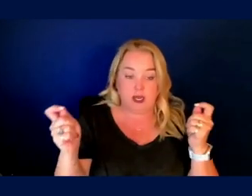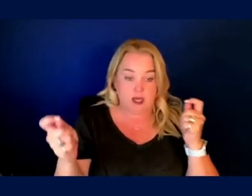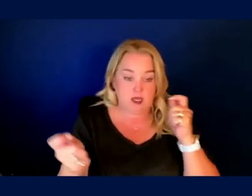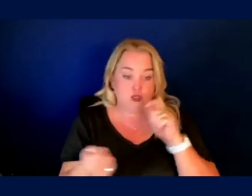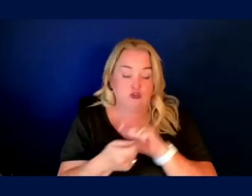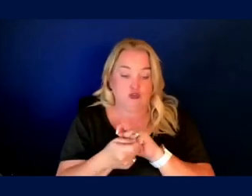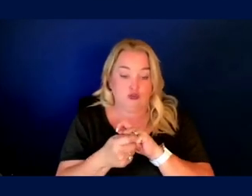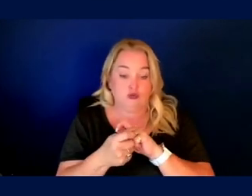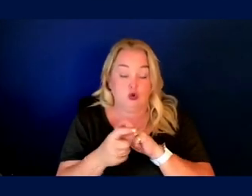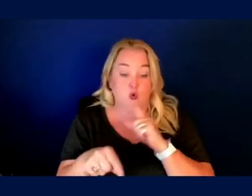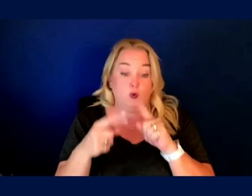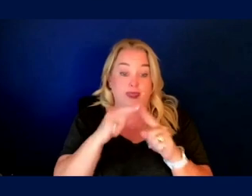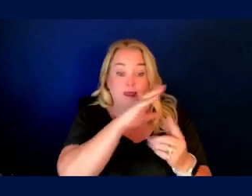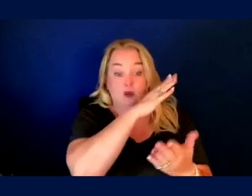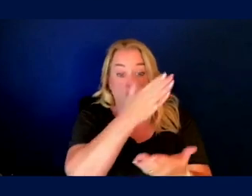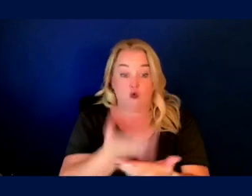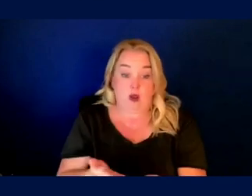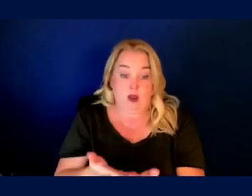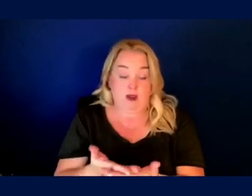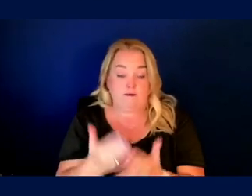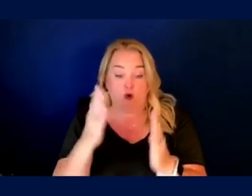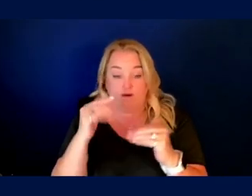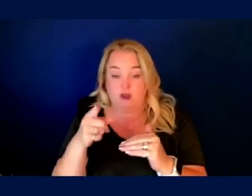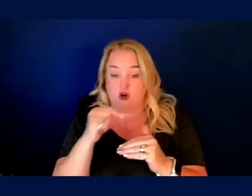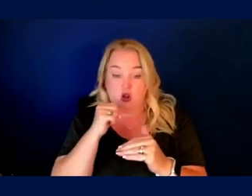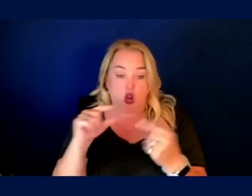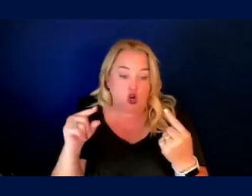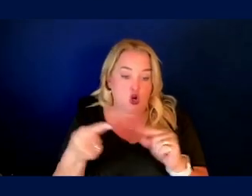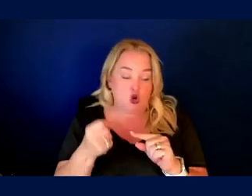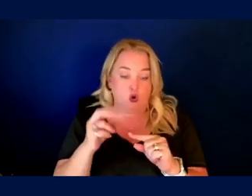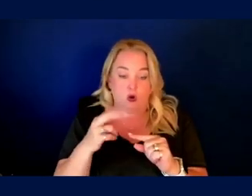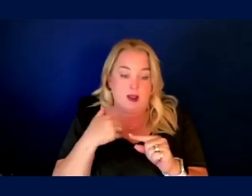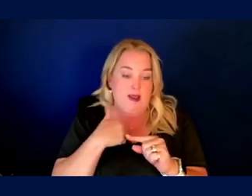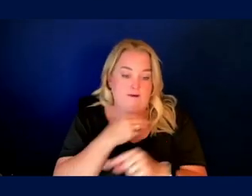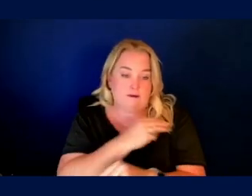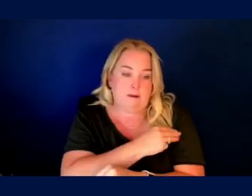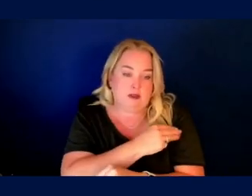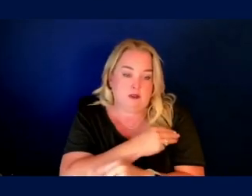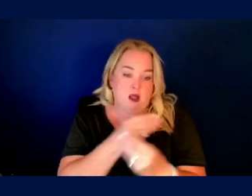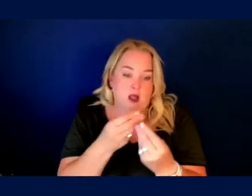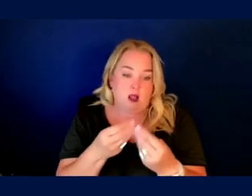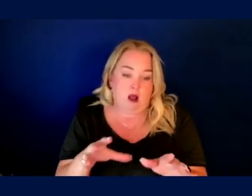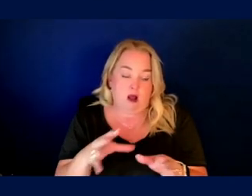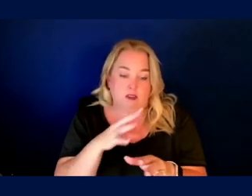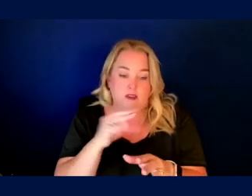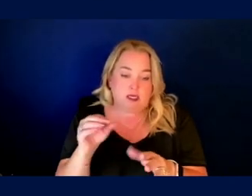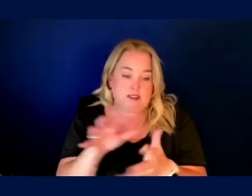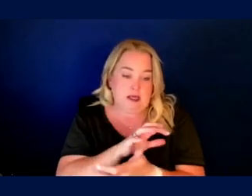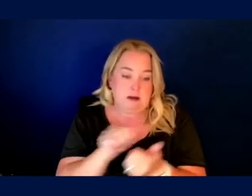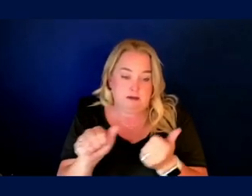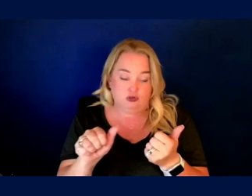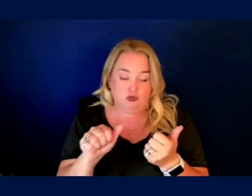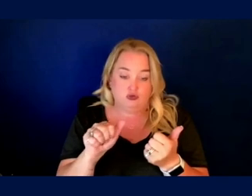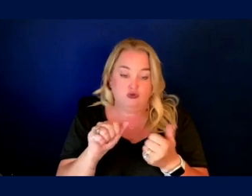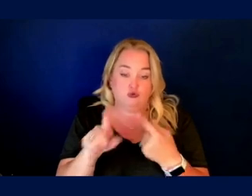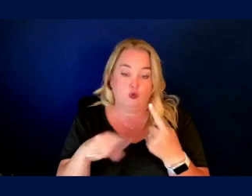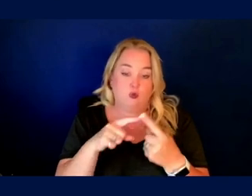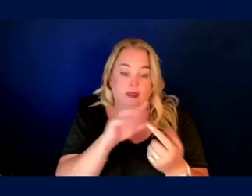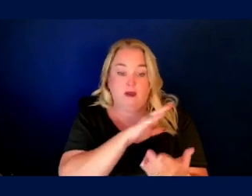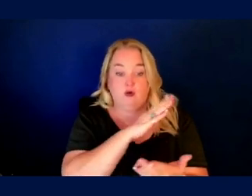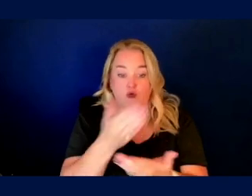then after they make landfall, hopefully they don't get hurt and haven't had a ton of osteopenia and muscle loss on the way and they get damned when they land.